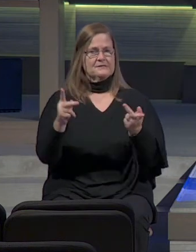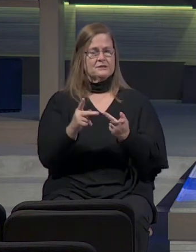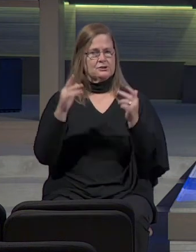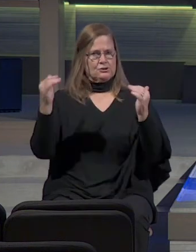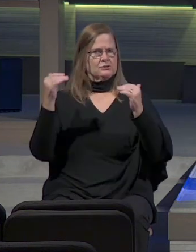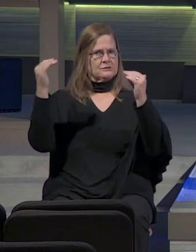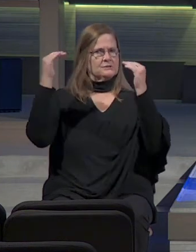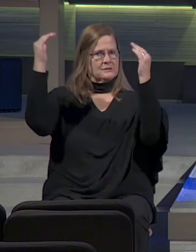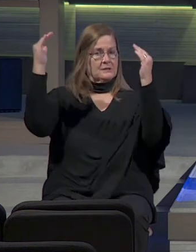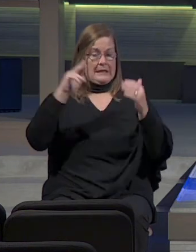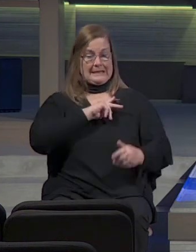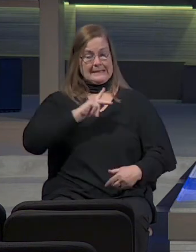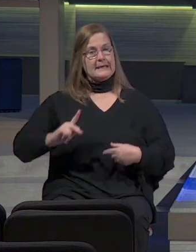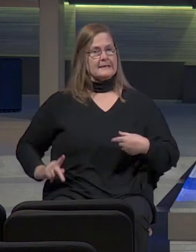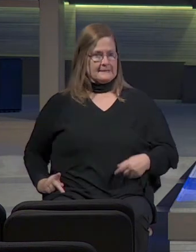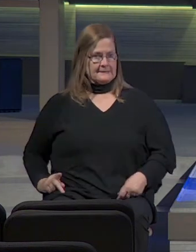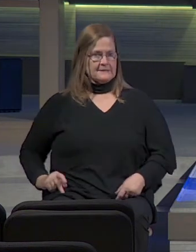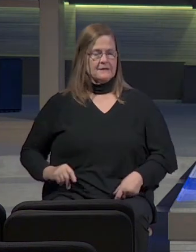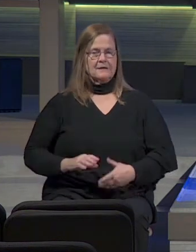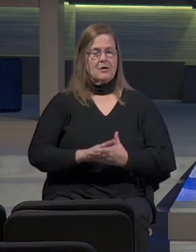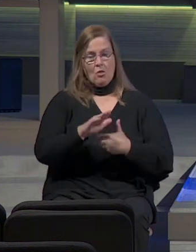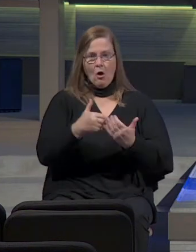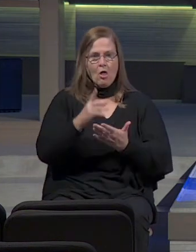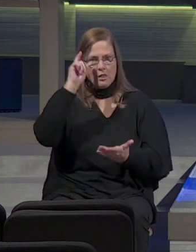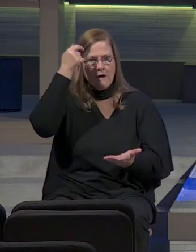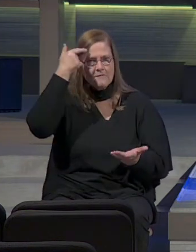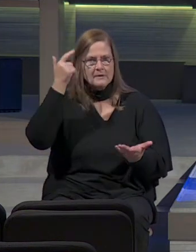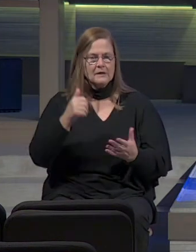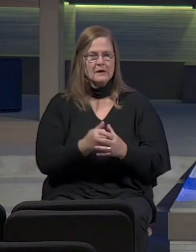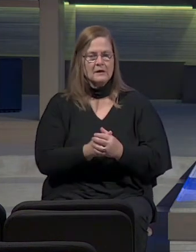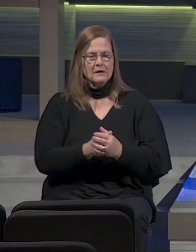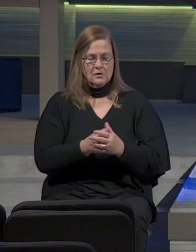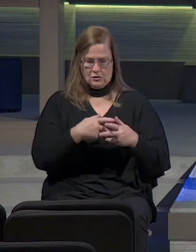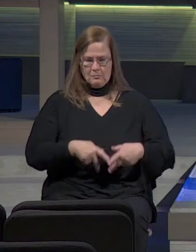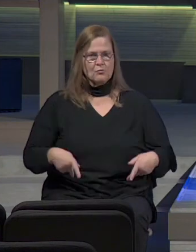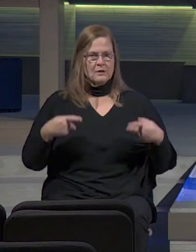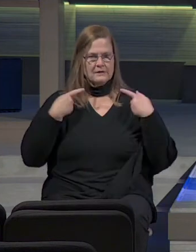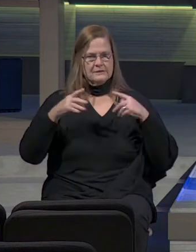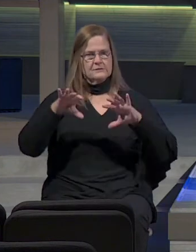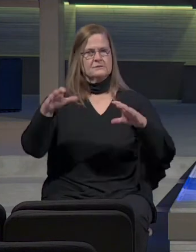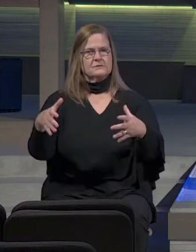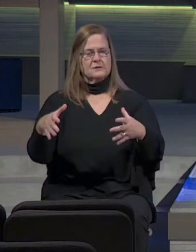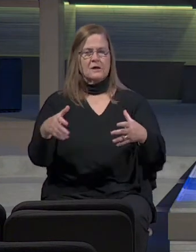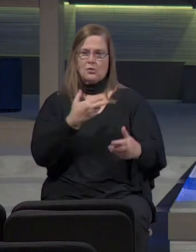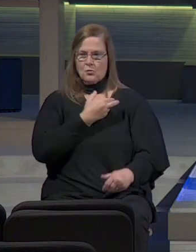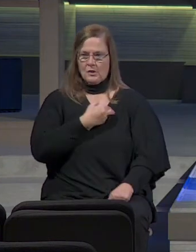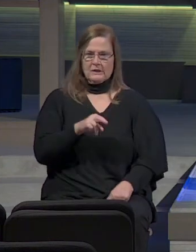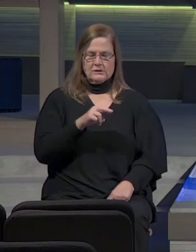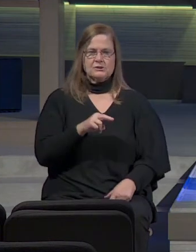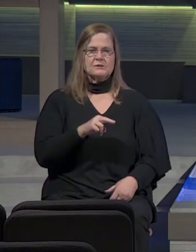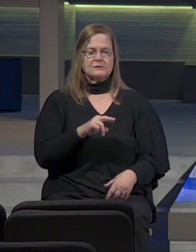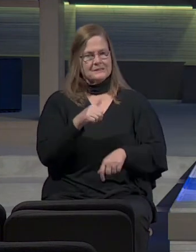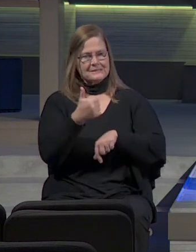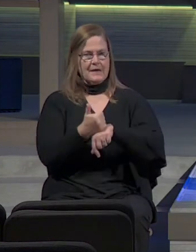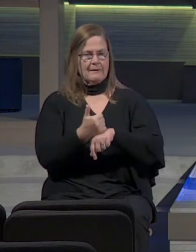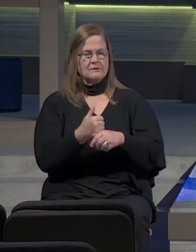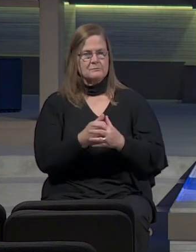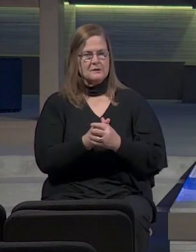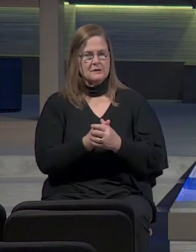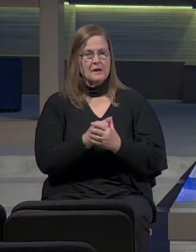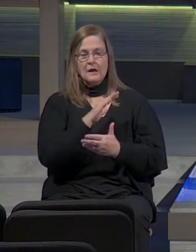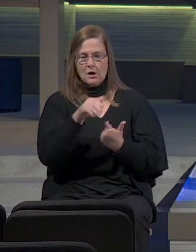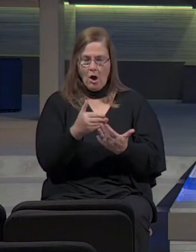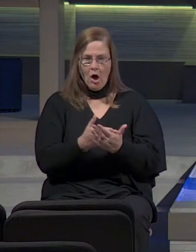kings, kings, whole government, the priesthood, the religious establishment, and all